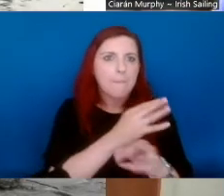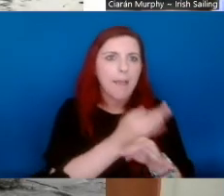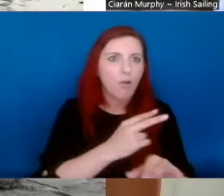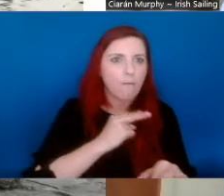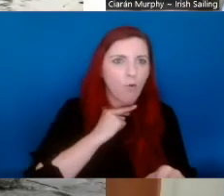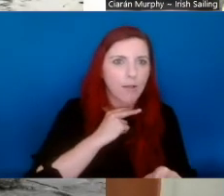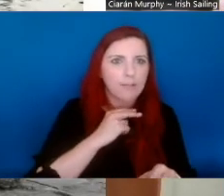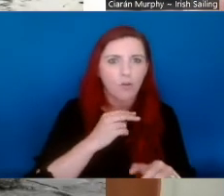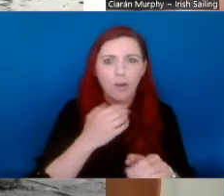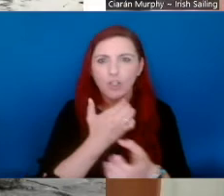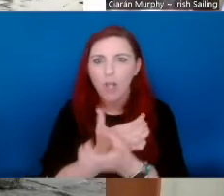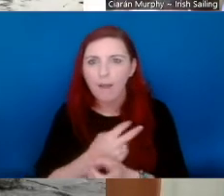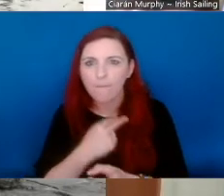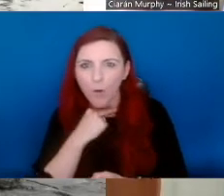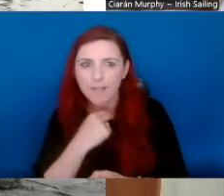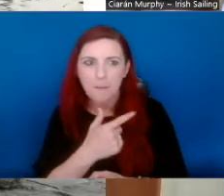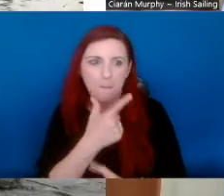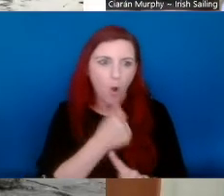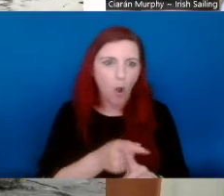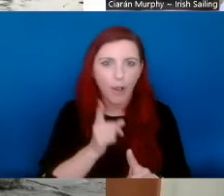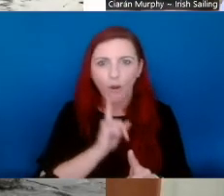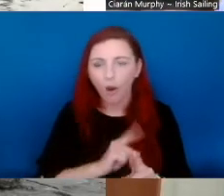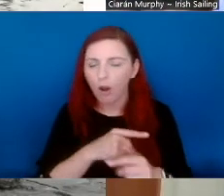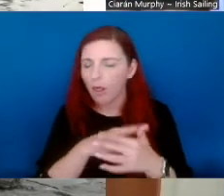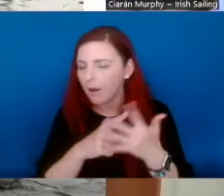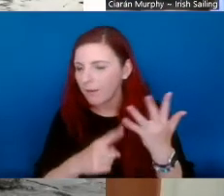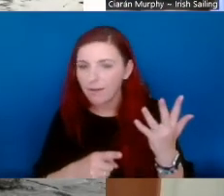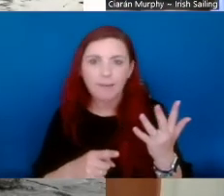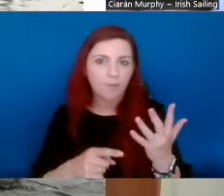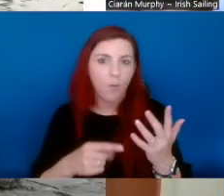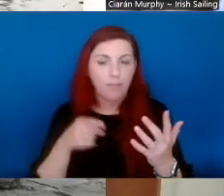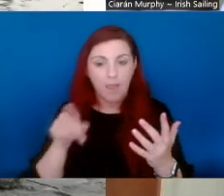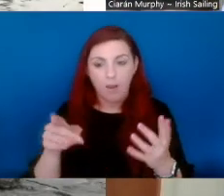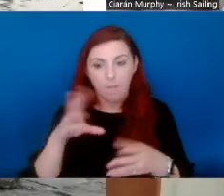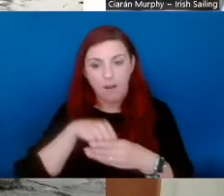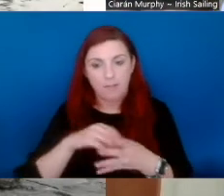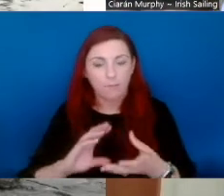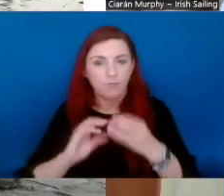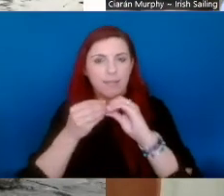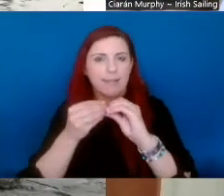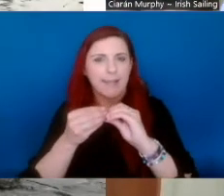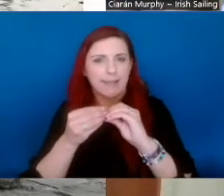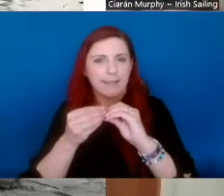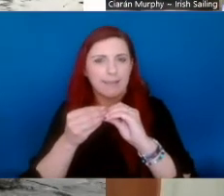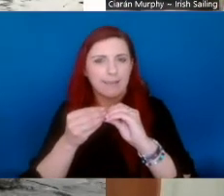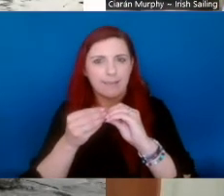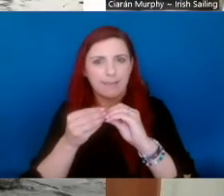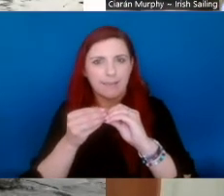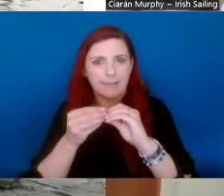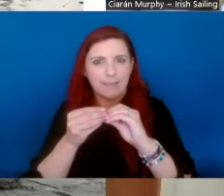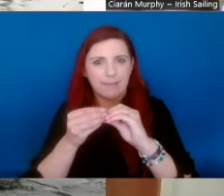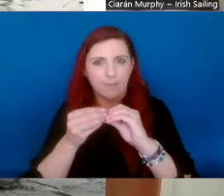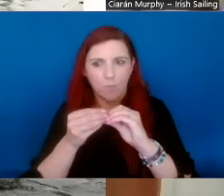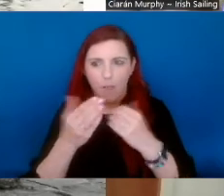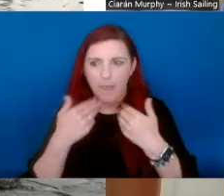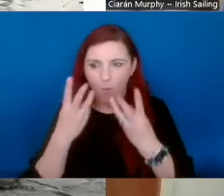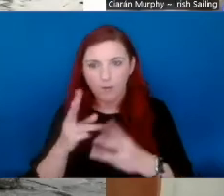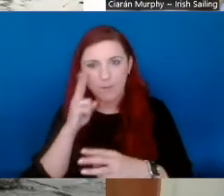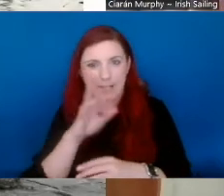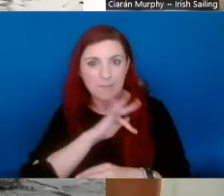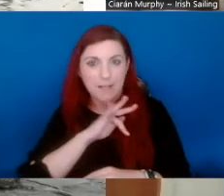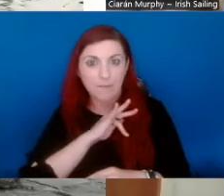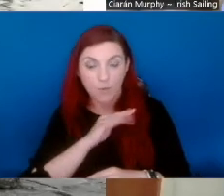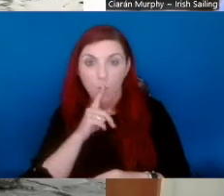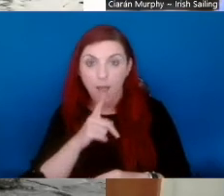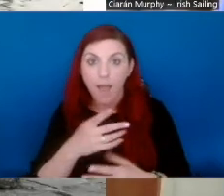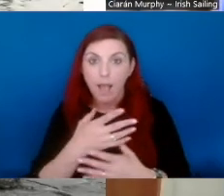sunny or dark. They want their parents' voice, or they want a boy's voice, or they want different colours. And they